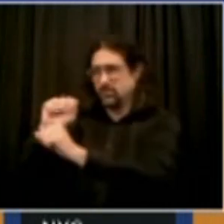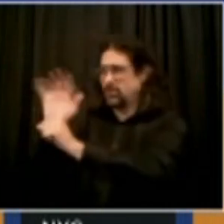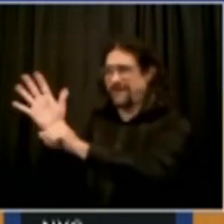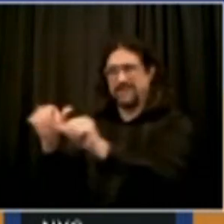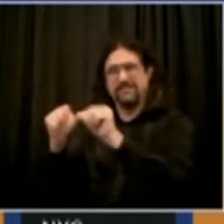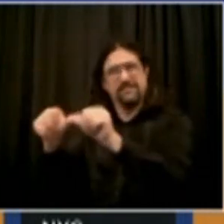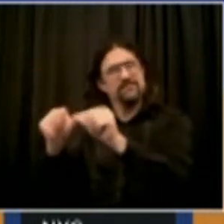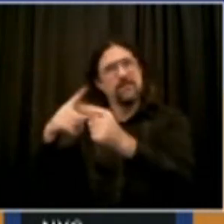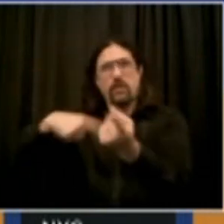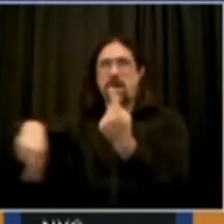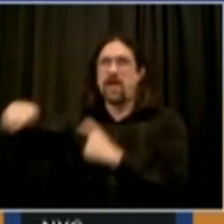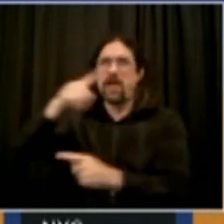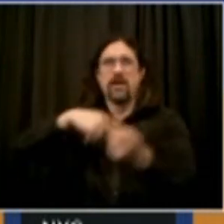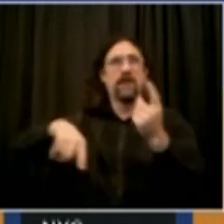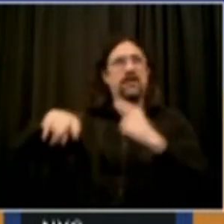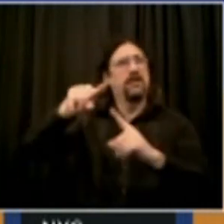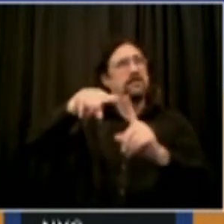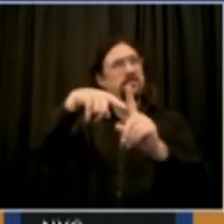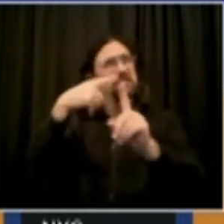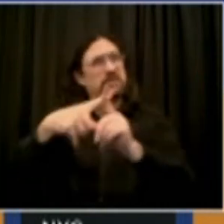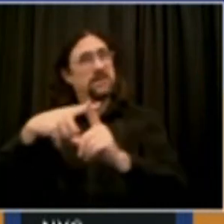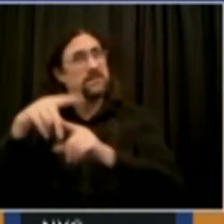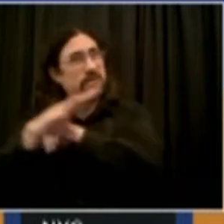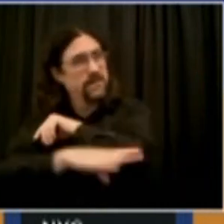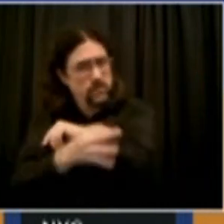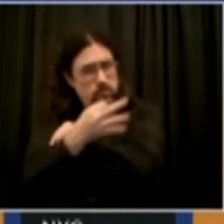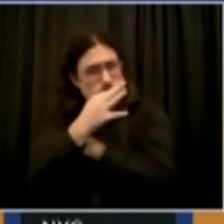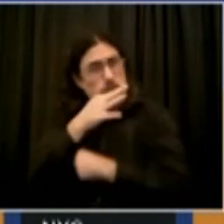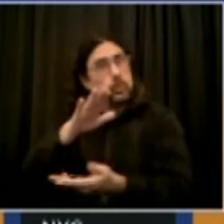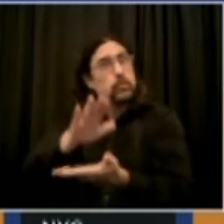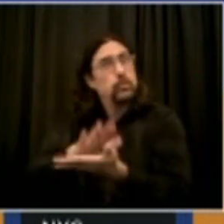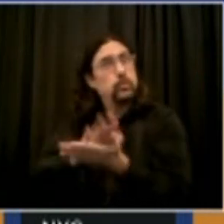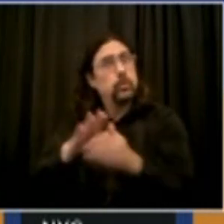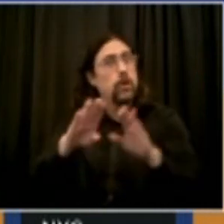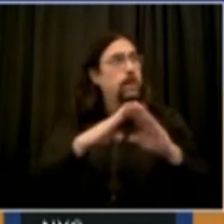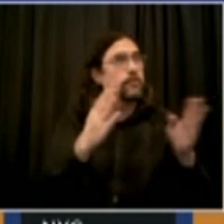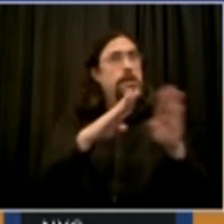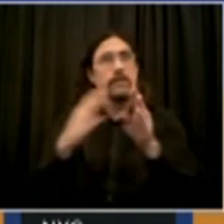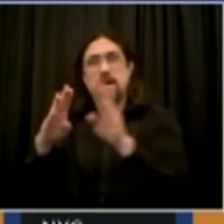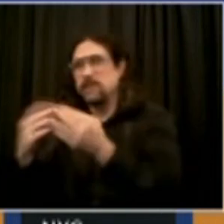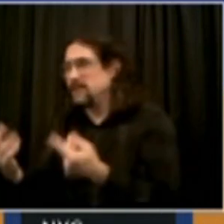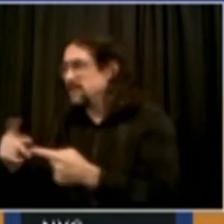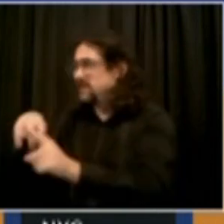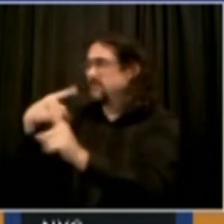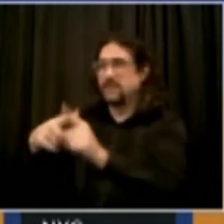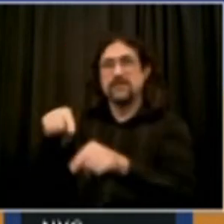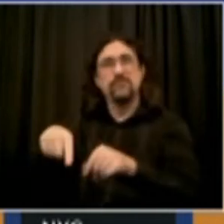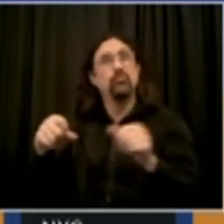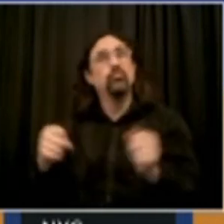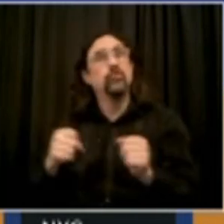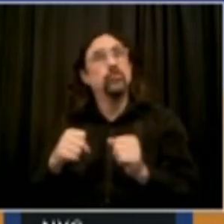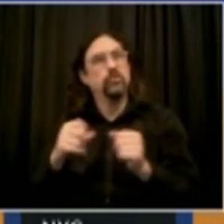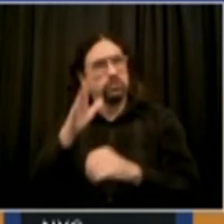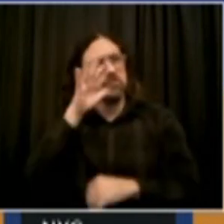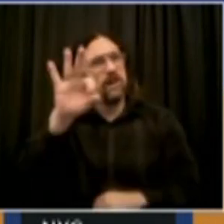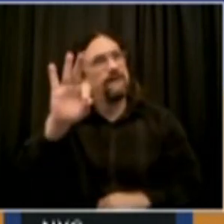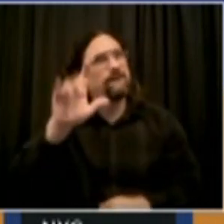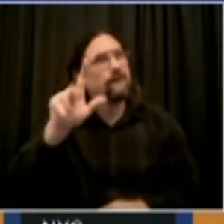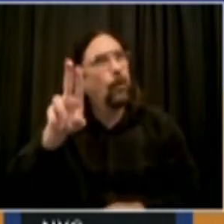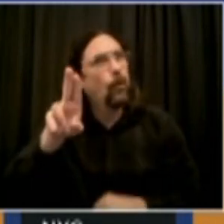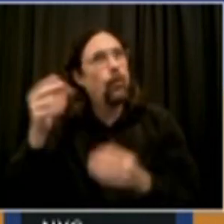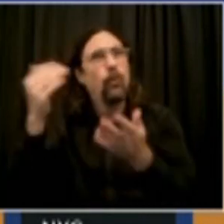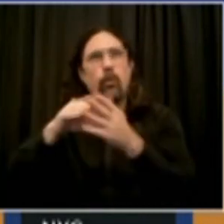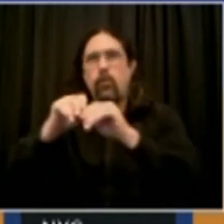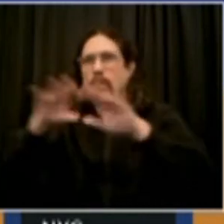they're trying to give you help that if you need to safely separate, we will be with you every step of the way. And the leading the charge,